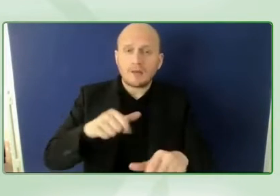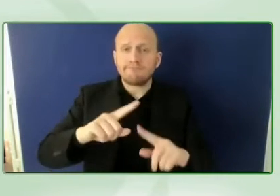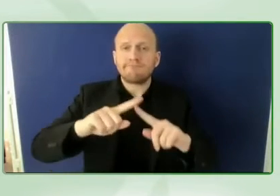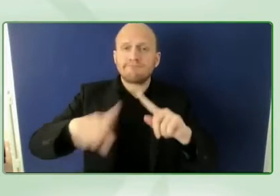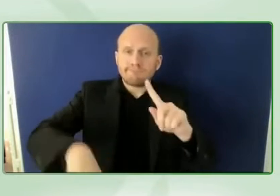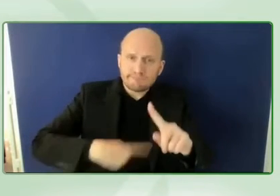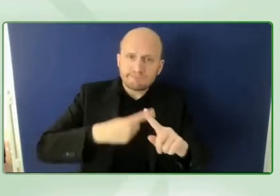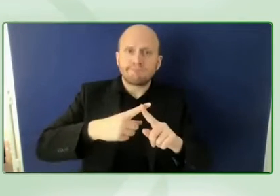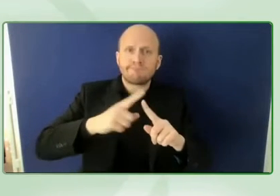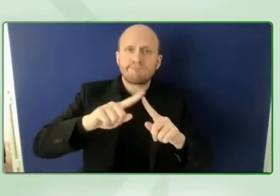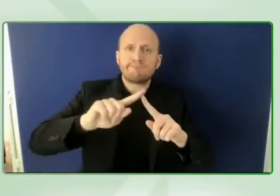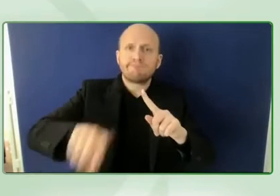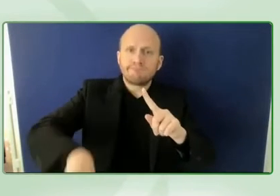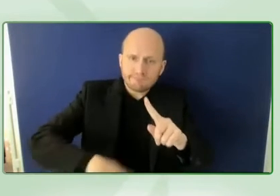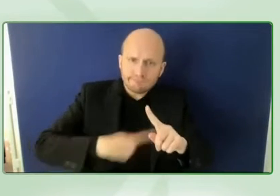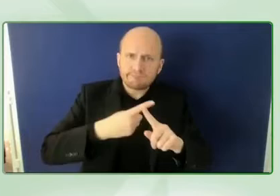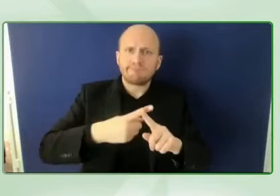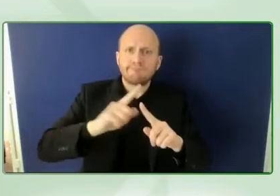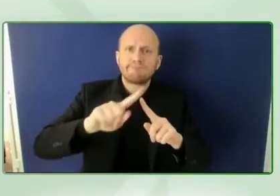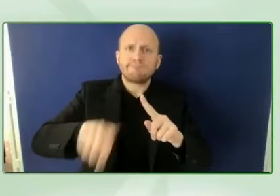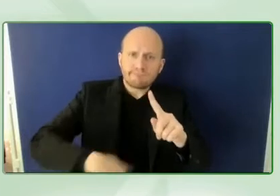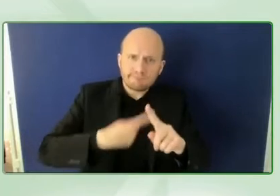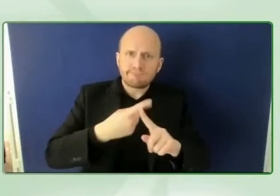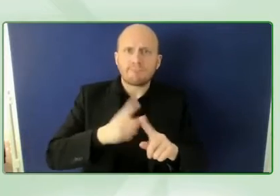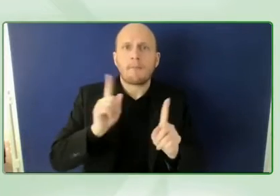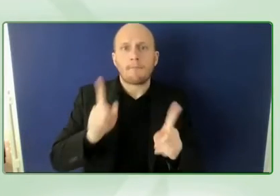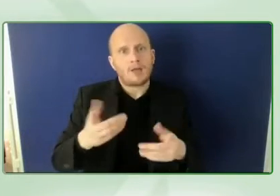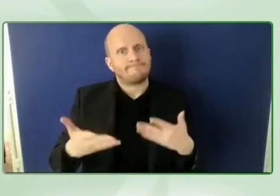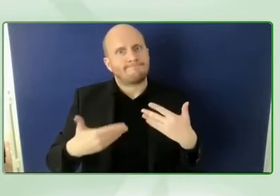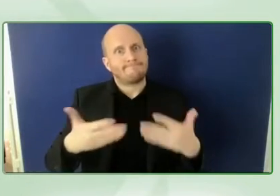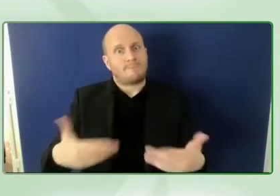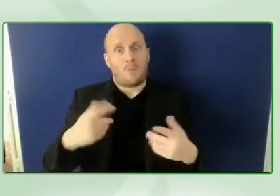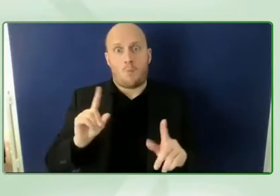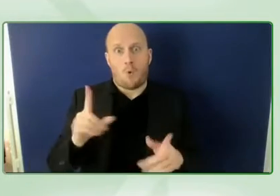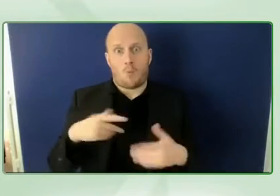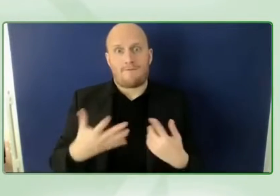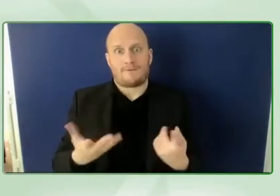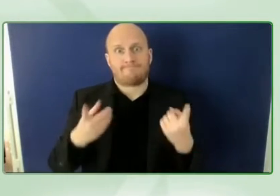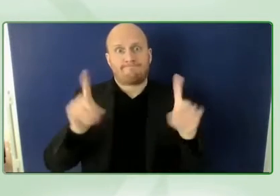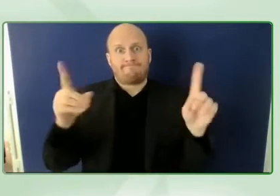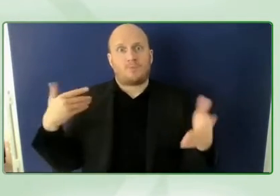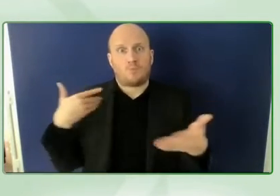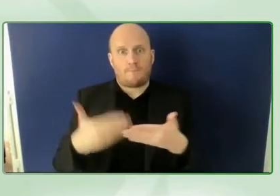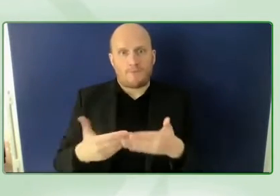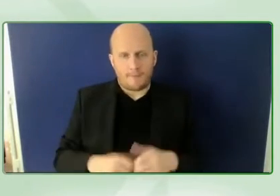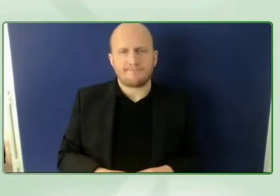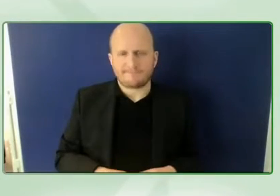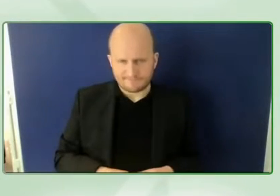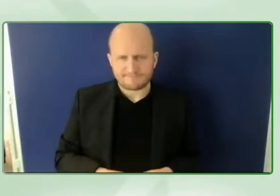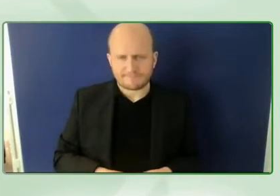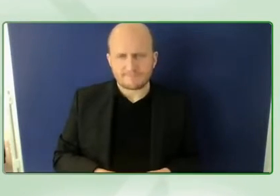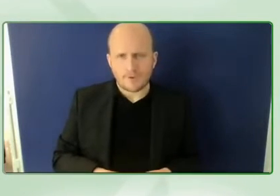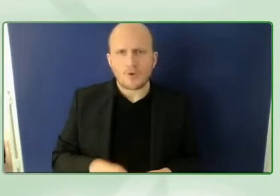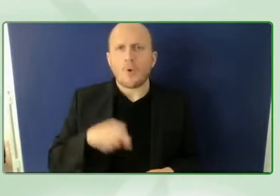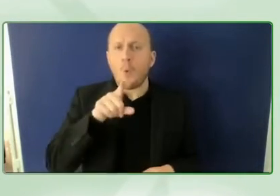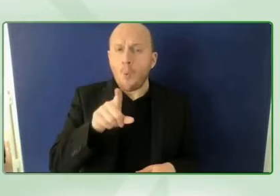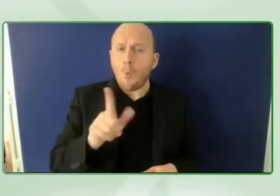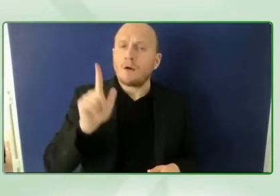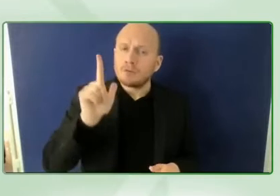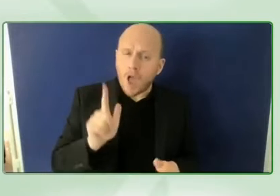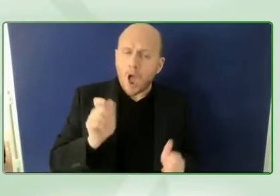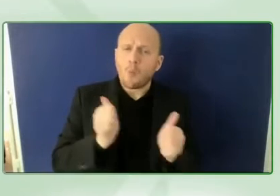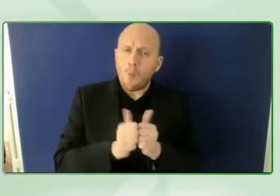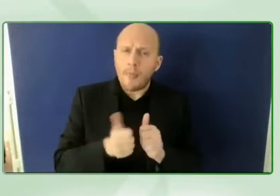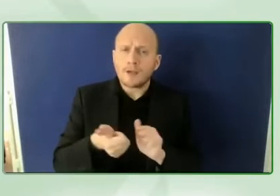generated thus far so one can say it really has a cross-sectoral approach to it starting with sports and as jared as he